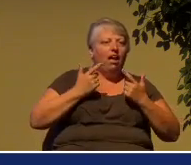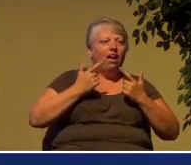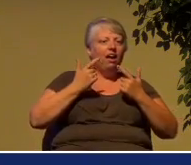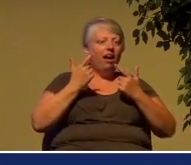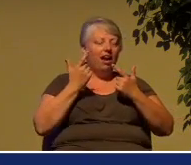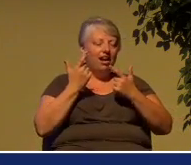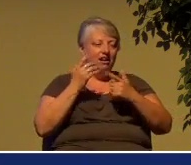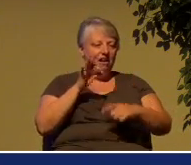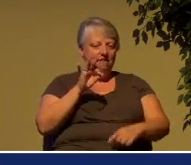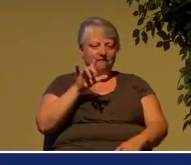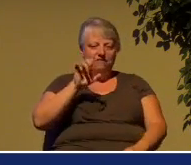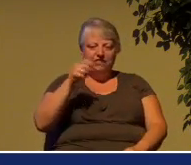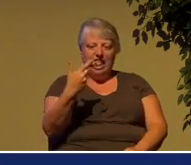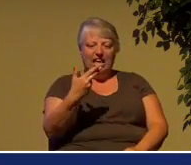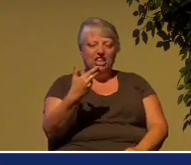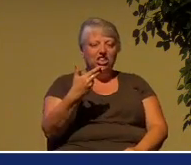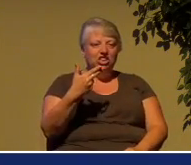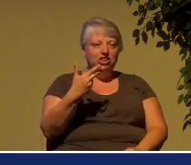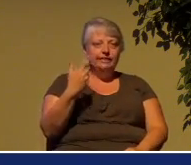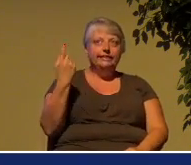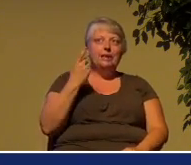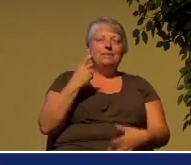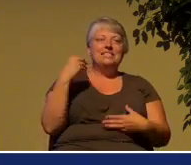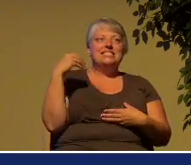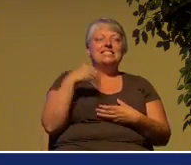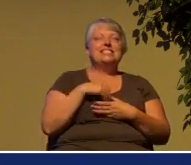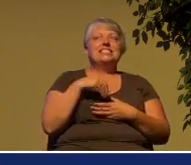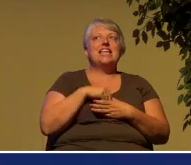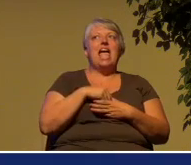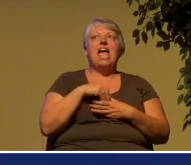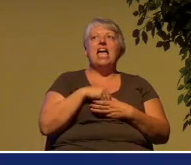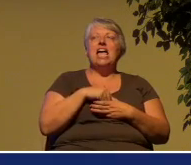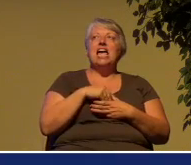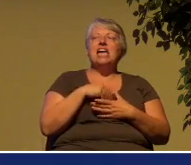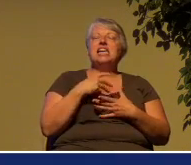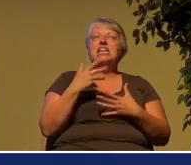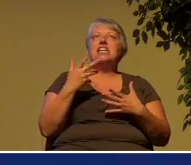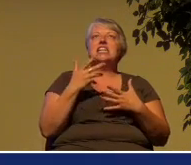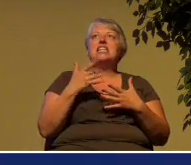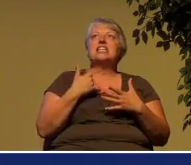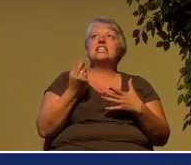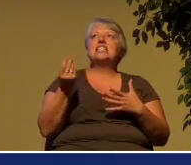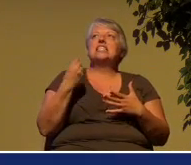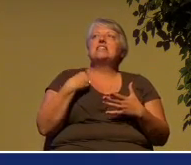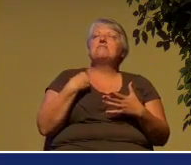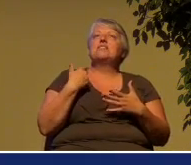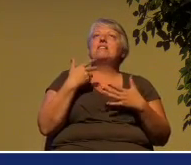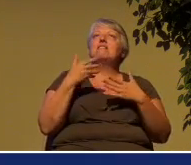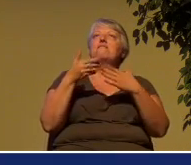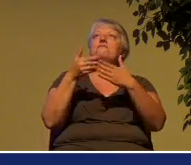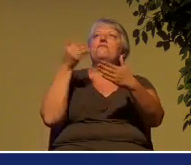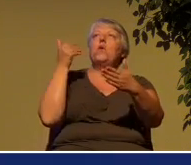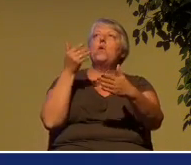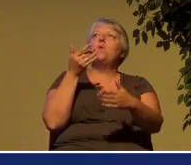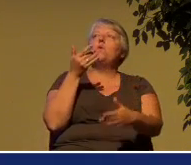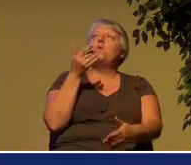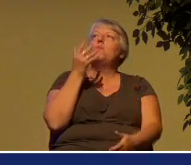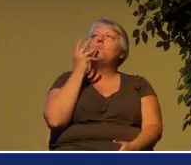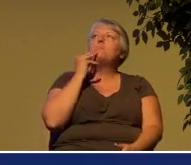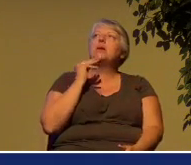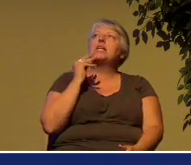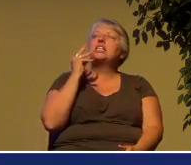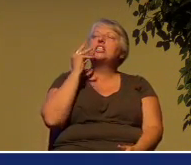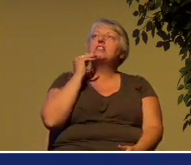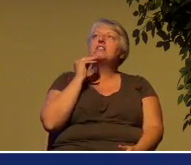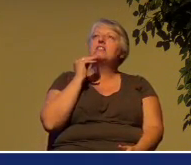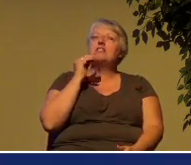on the inside gives me a foretaste of that which is to come. Remember that verse